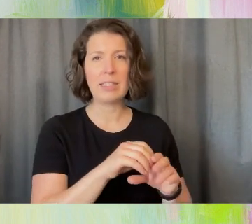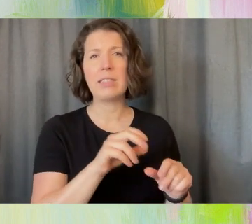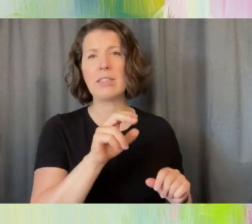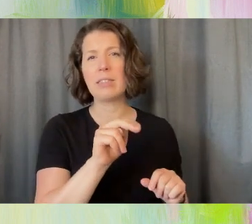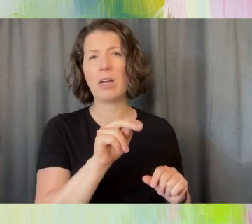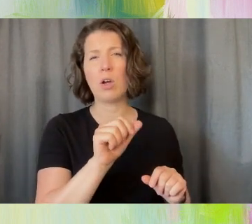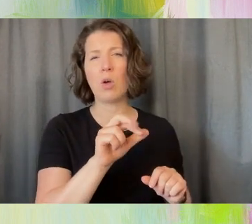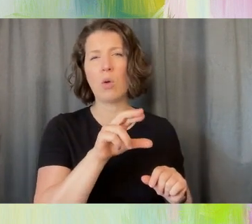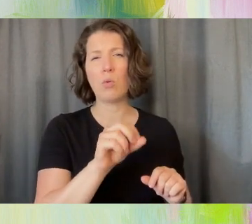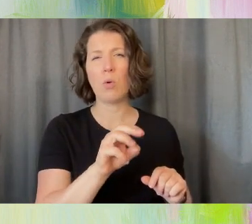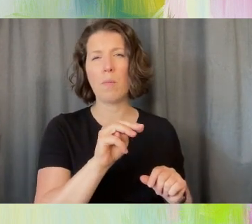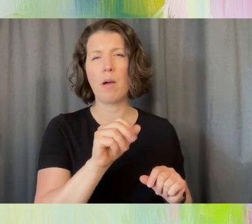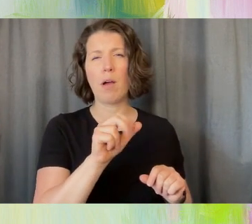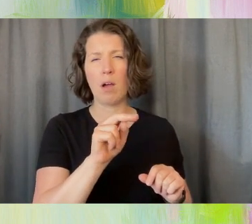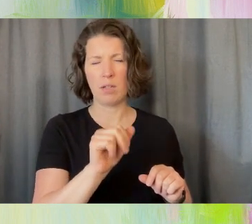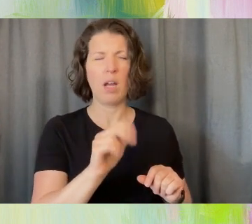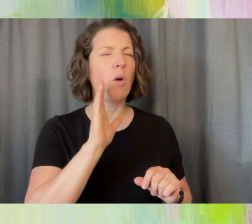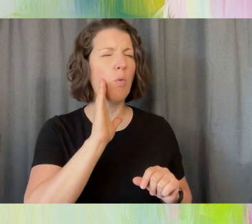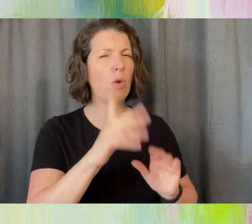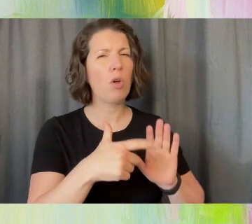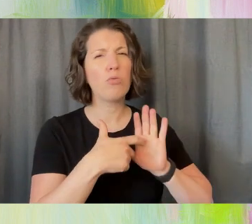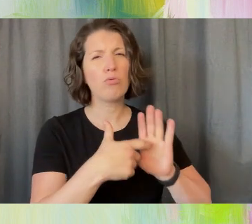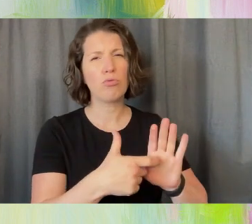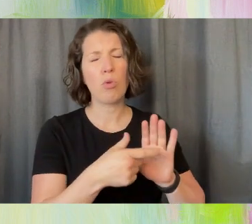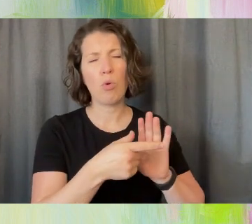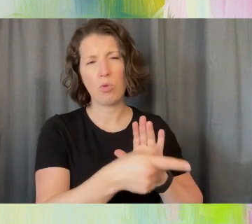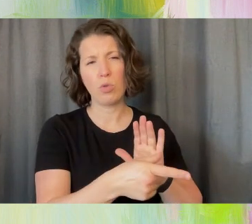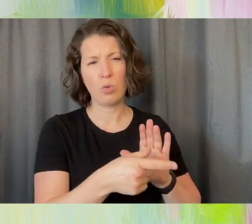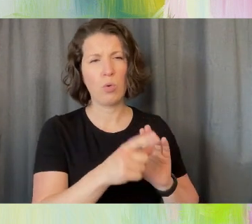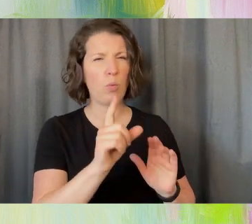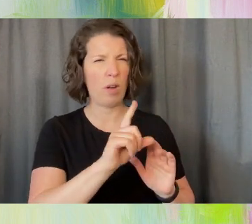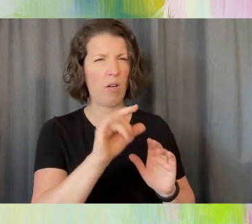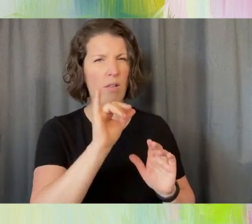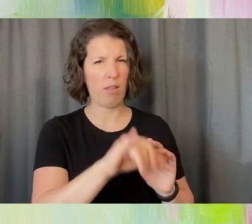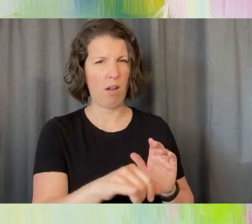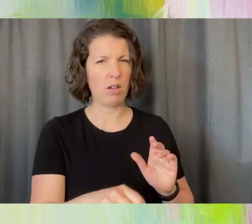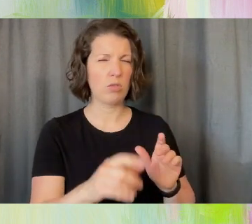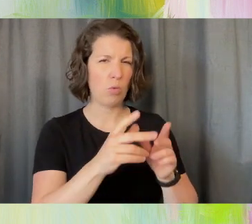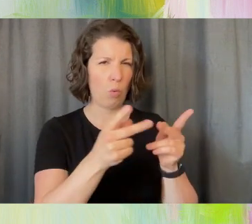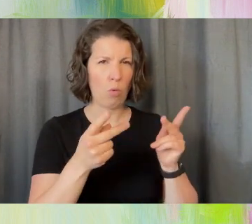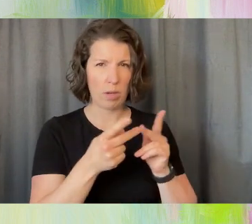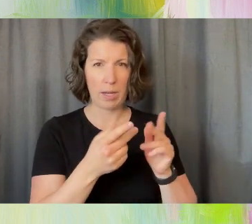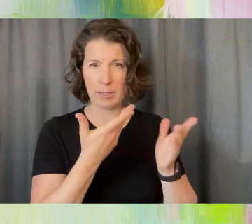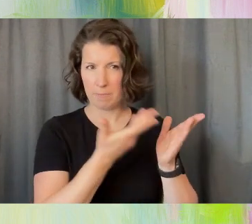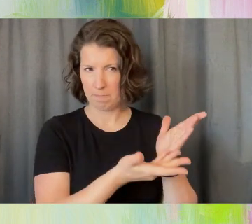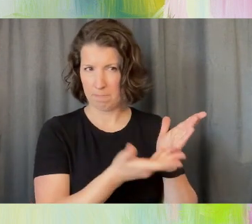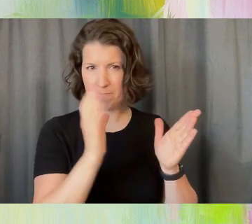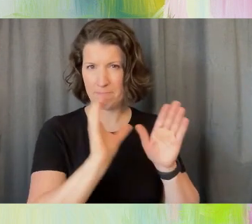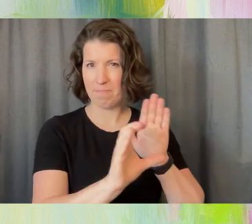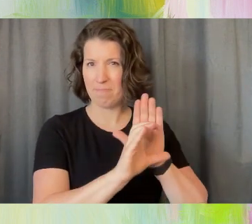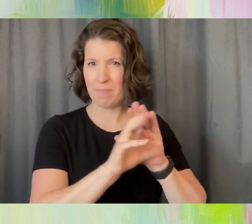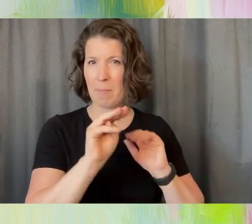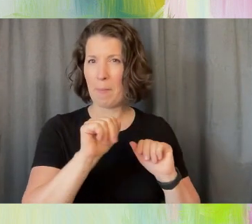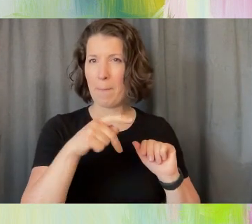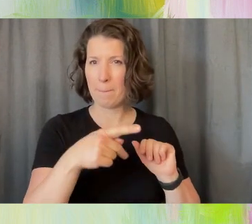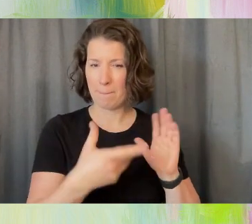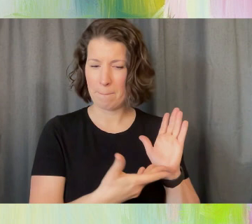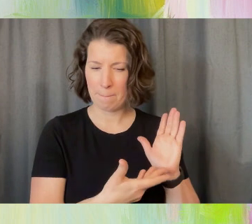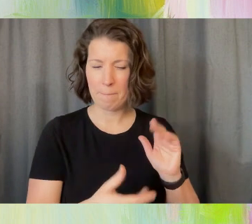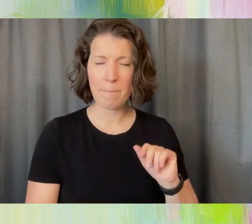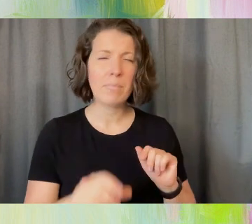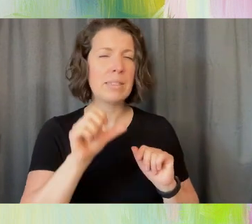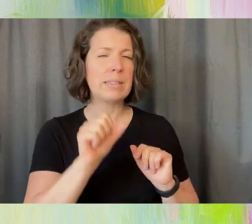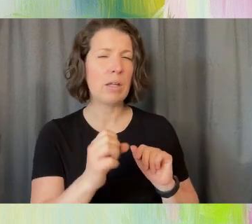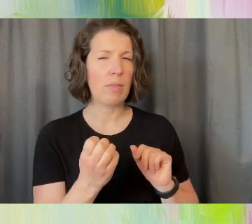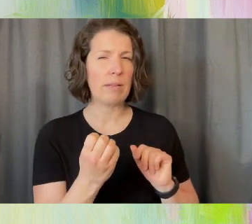I'll show you where La Romana is. It's right in that circle. It's in the southeast of